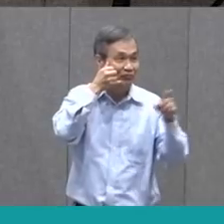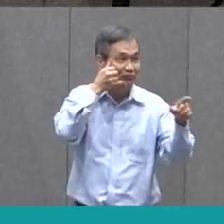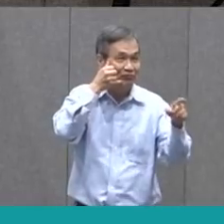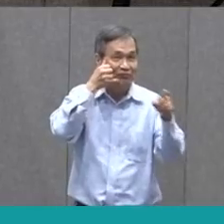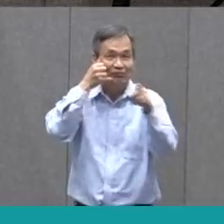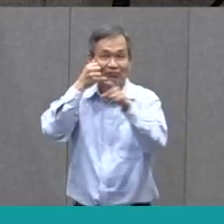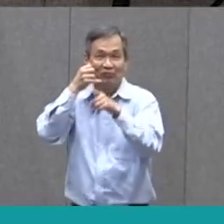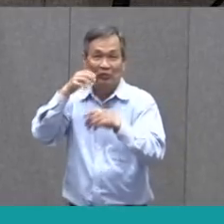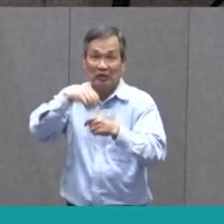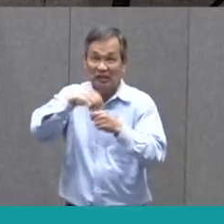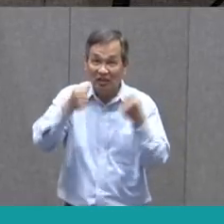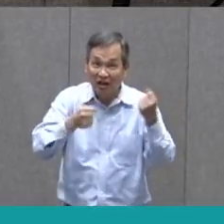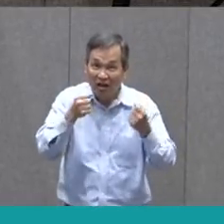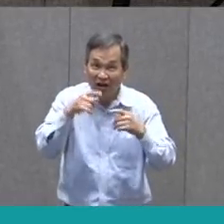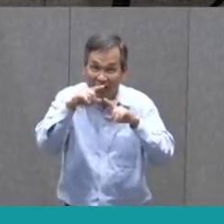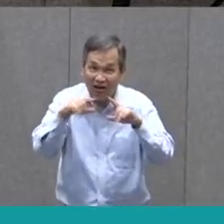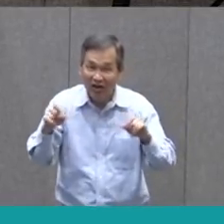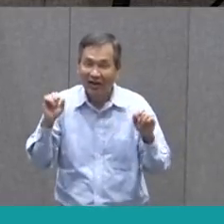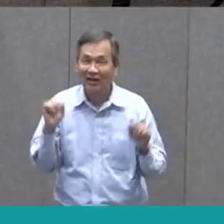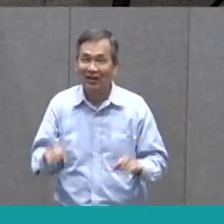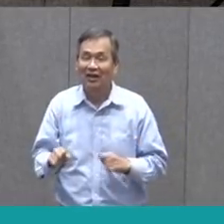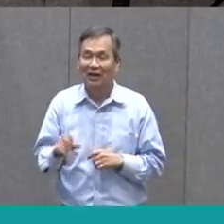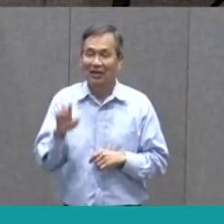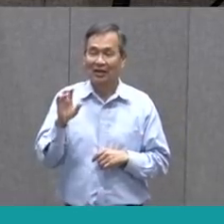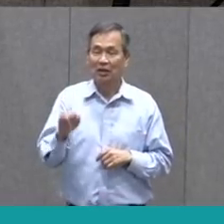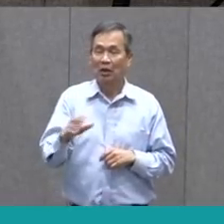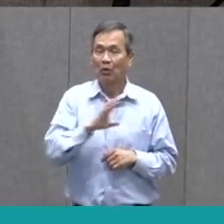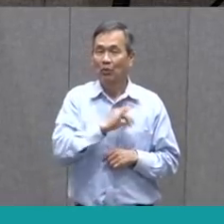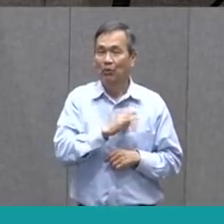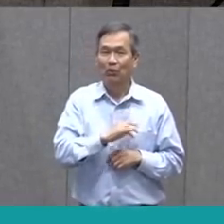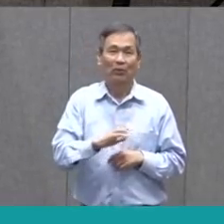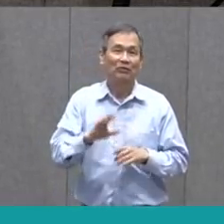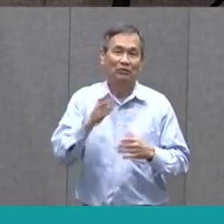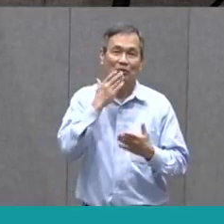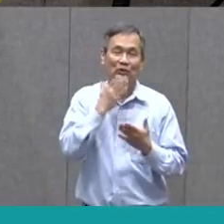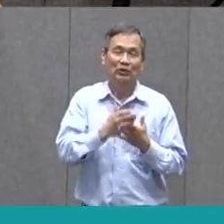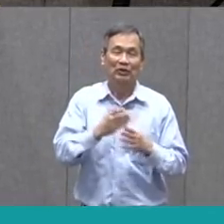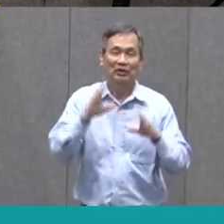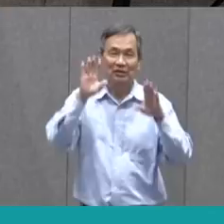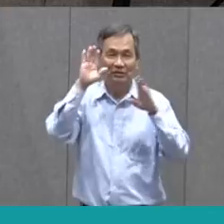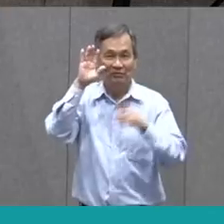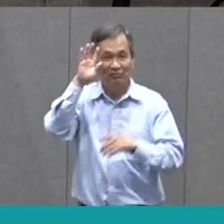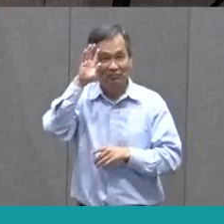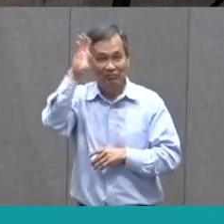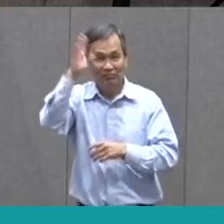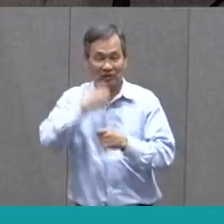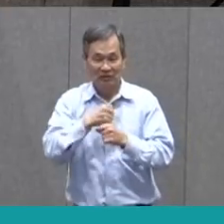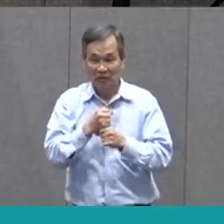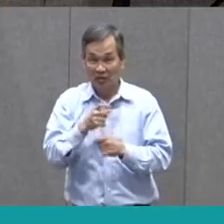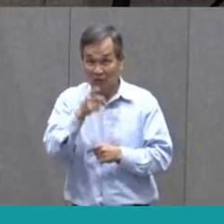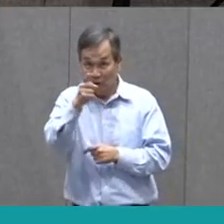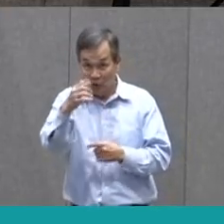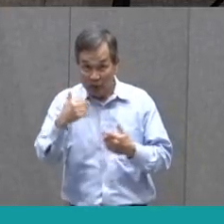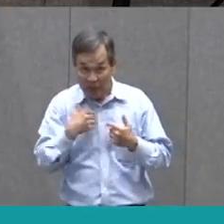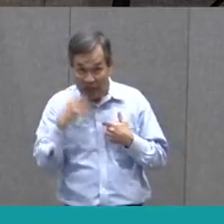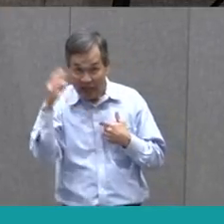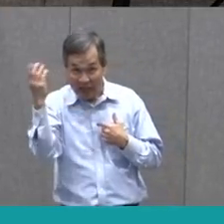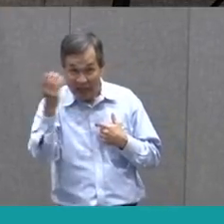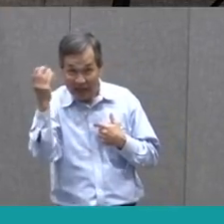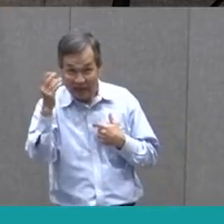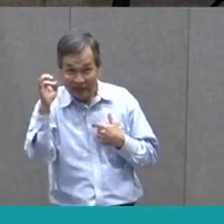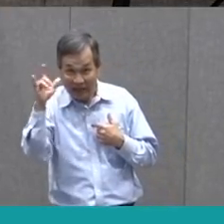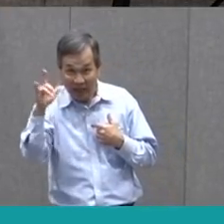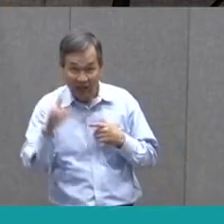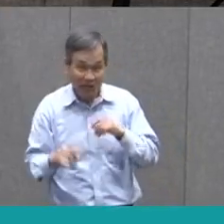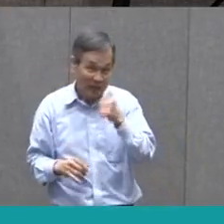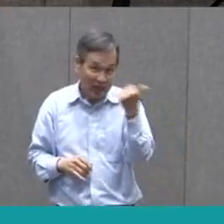talk to people. So that is an amazing invention. You may have a cell phone, or maybe a grown-up by you has